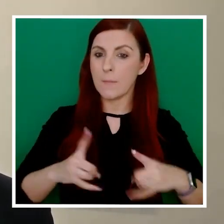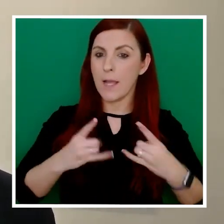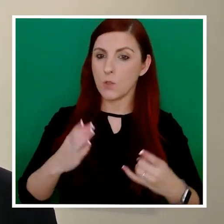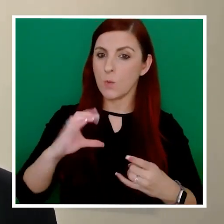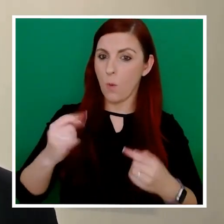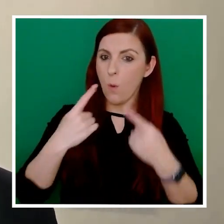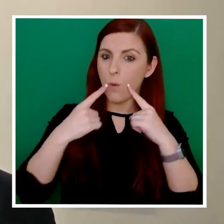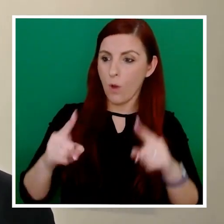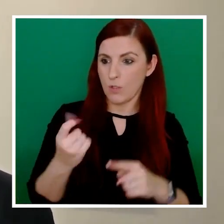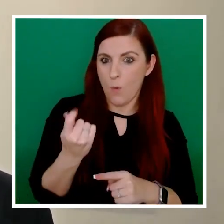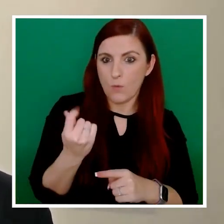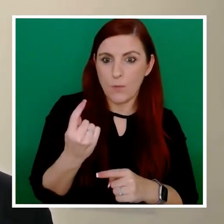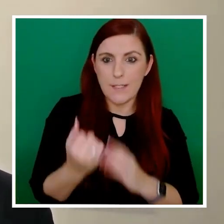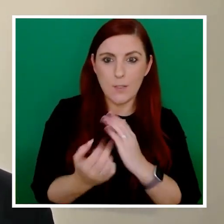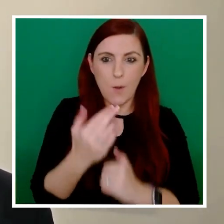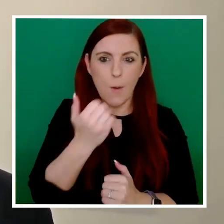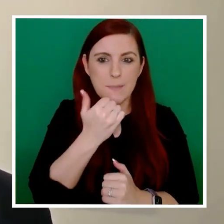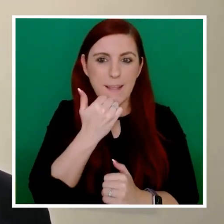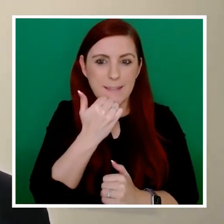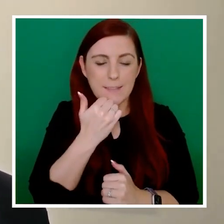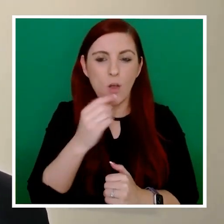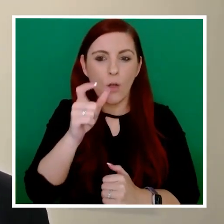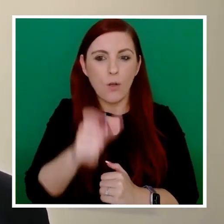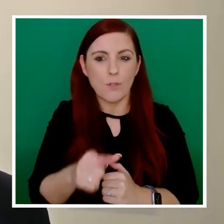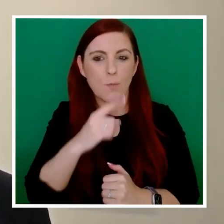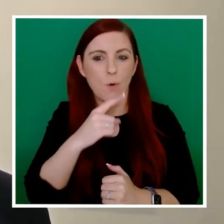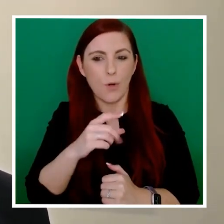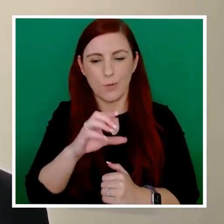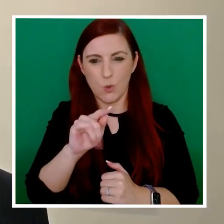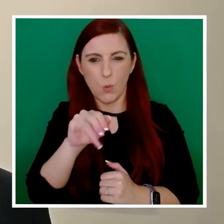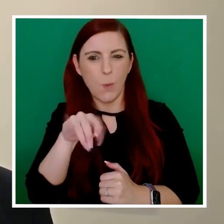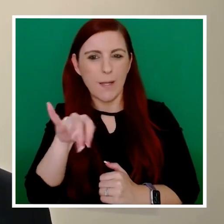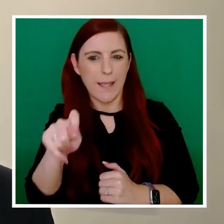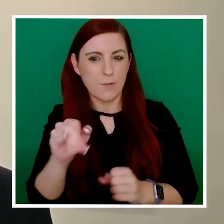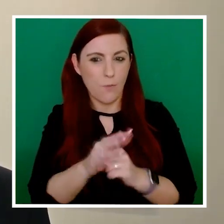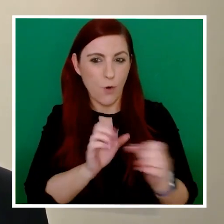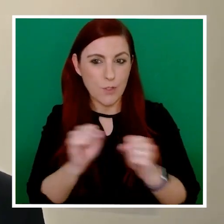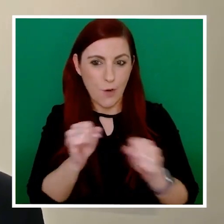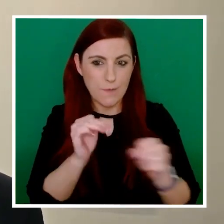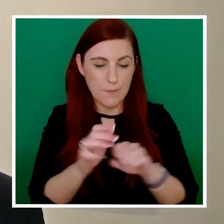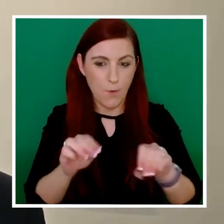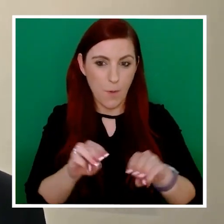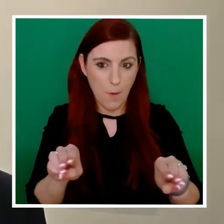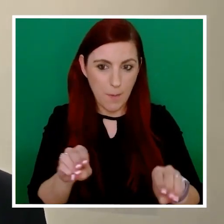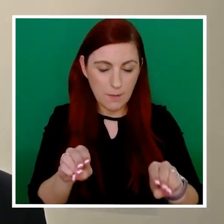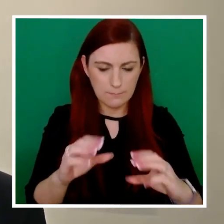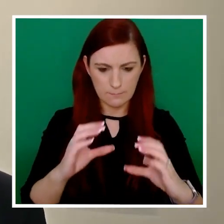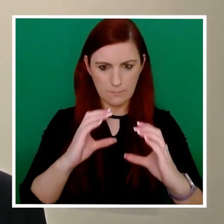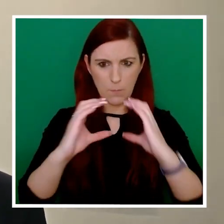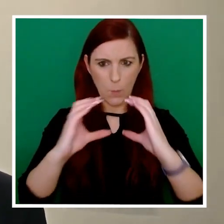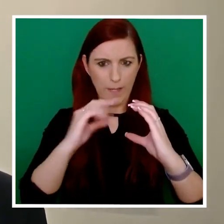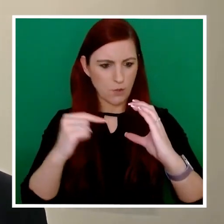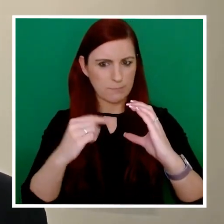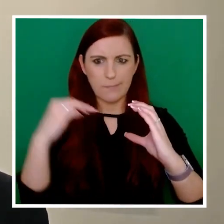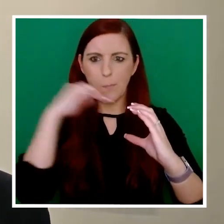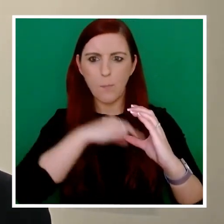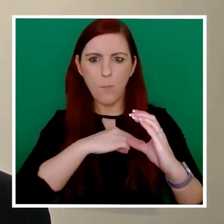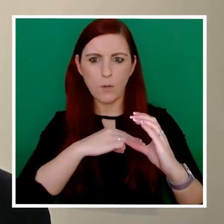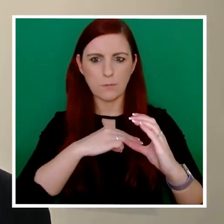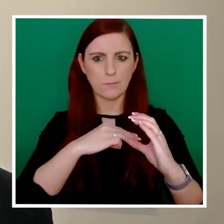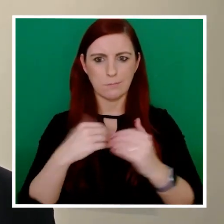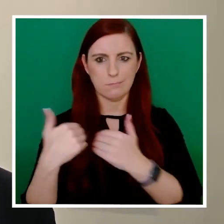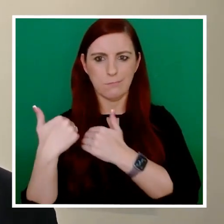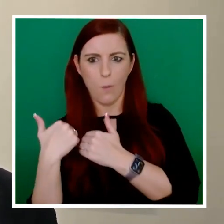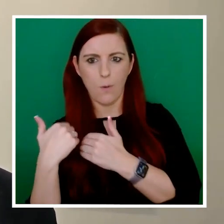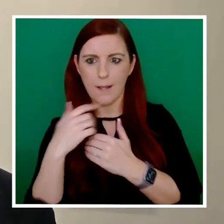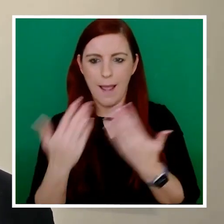edition of the customer communications toolkit for services to the public. Communications plays a critical role